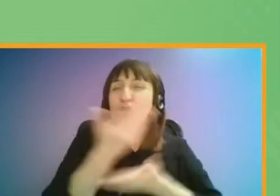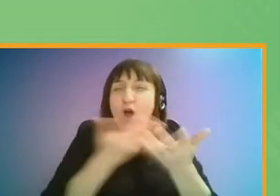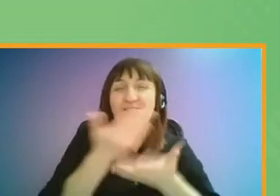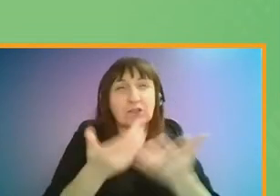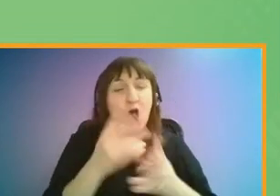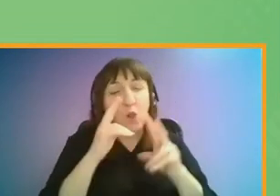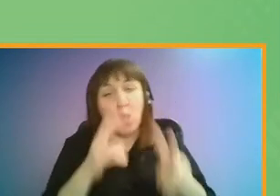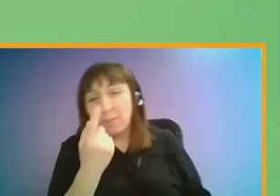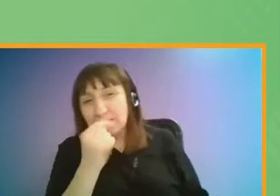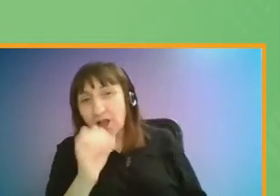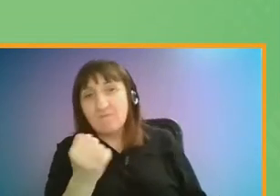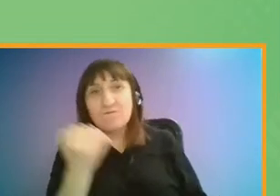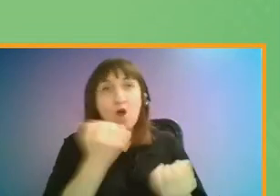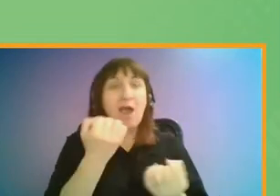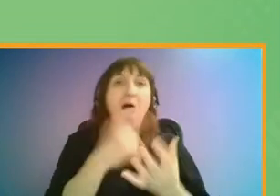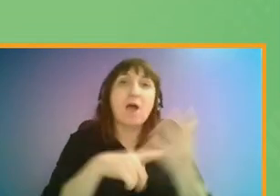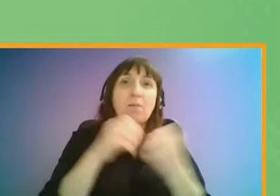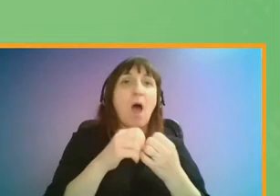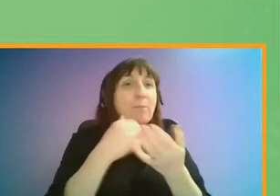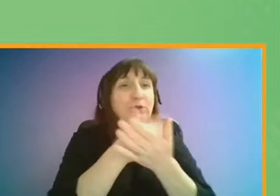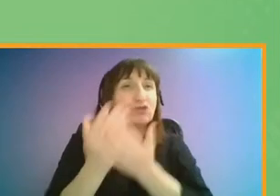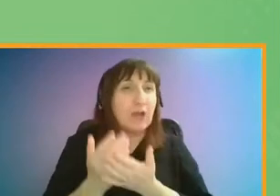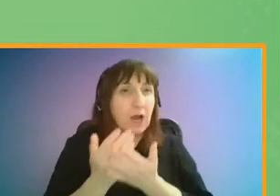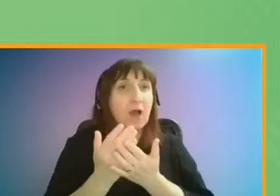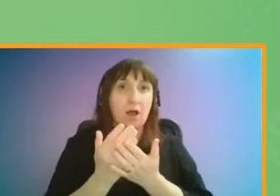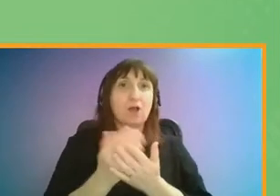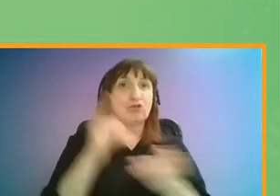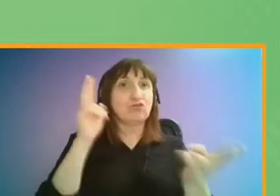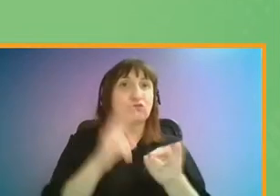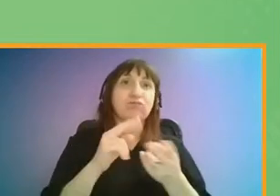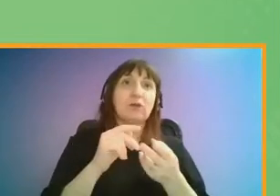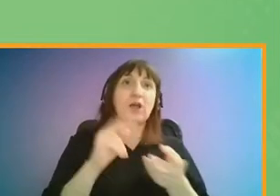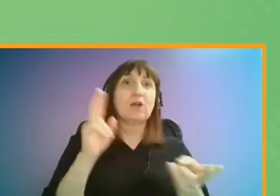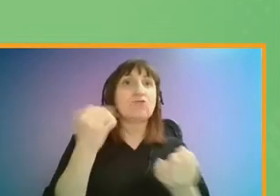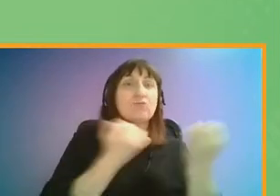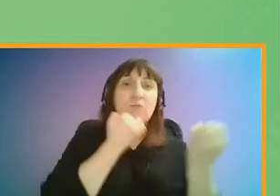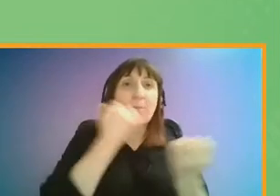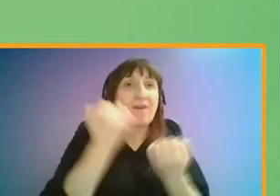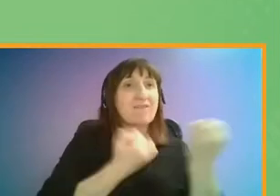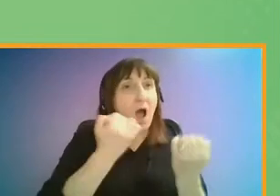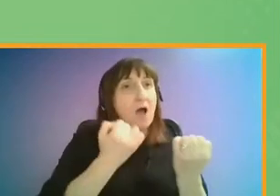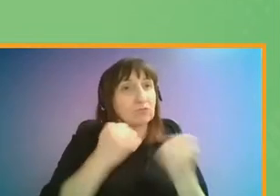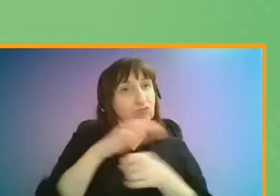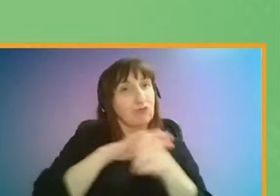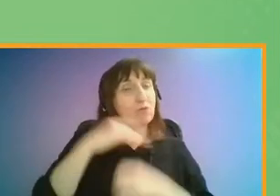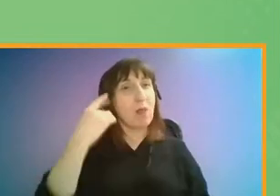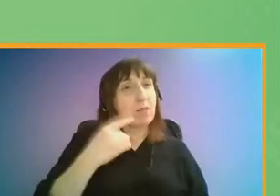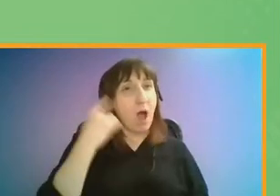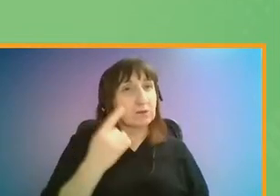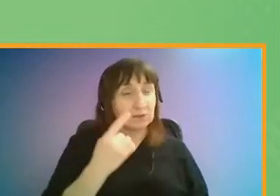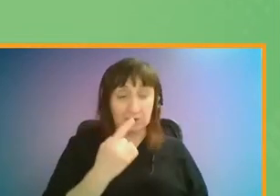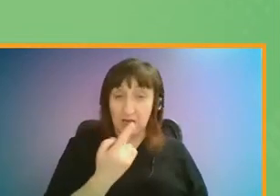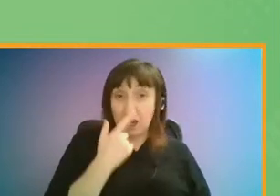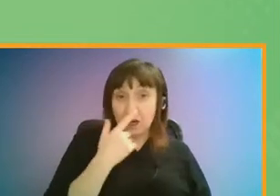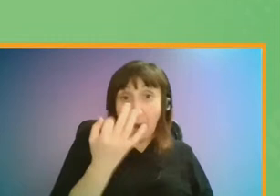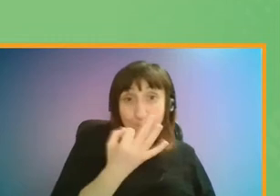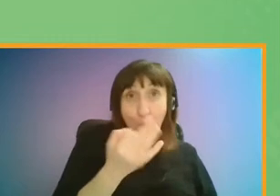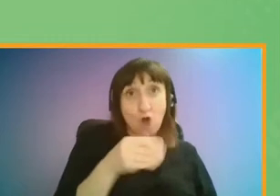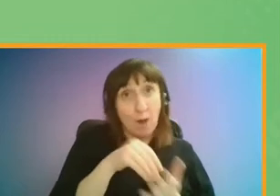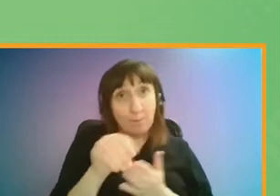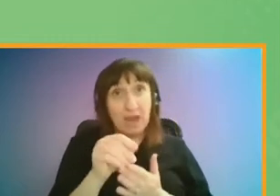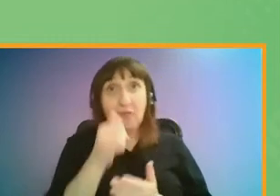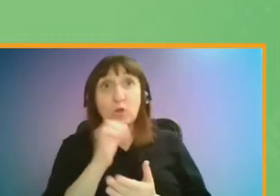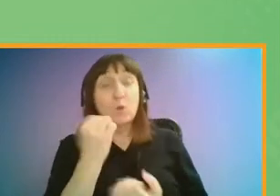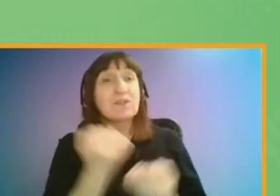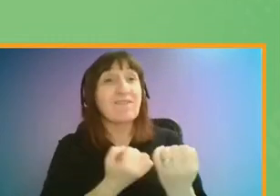looked at the potential for car clubs to combat high car ownership, particularly in outer London. Car clubs allow people to borrow and pay for the use of a